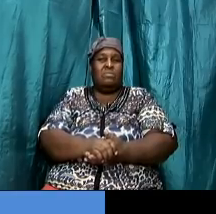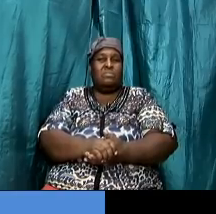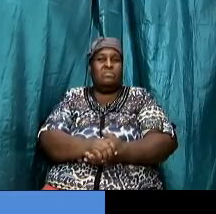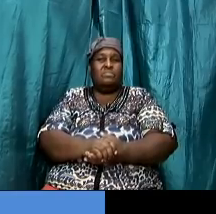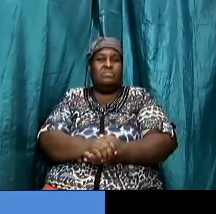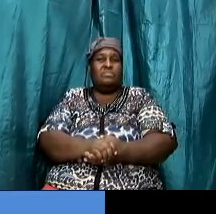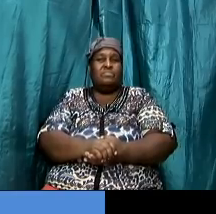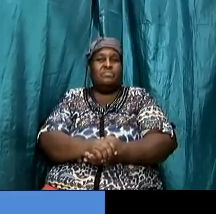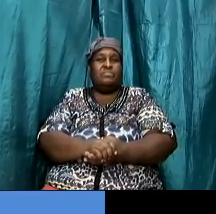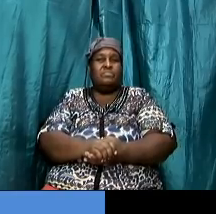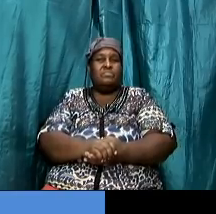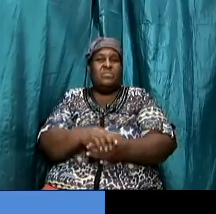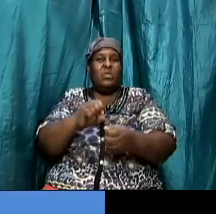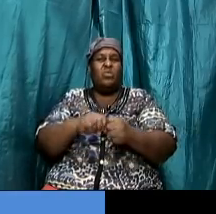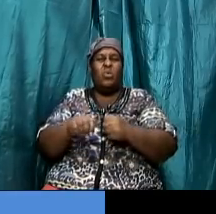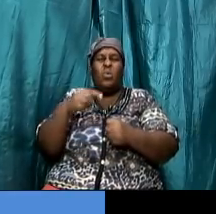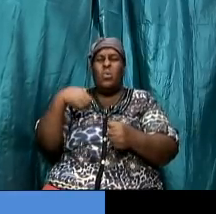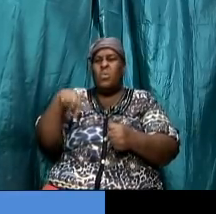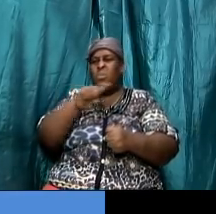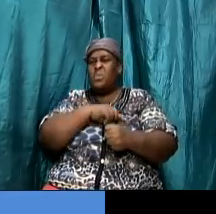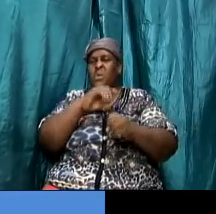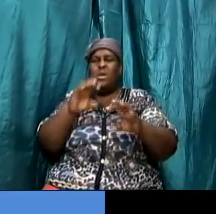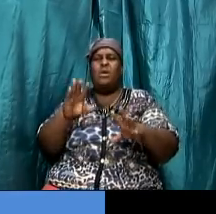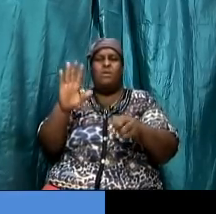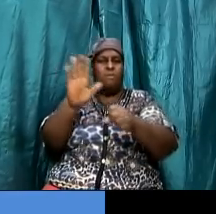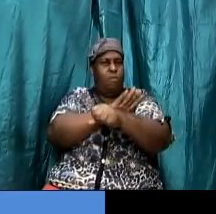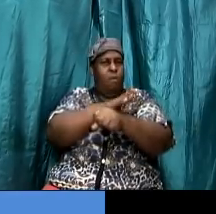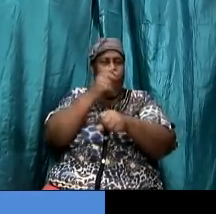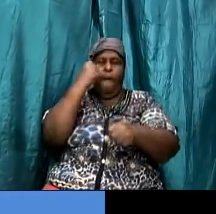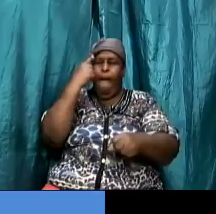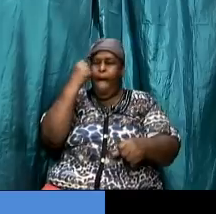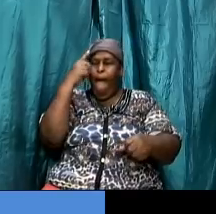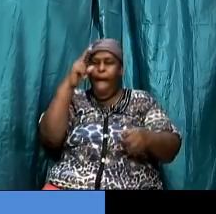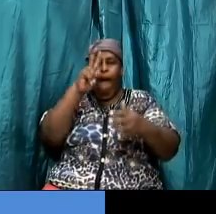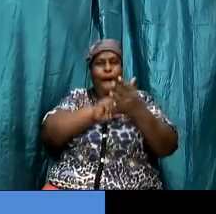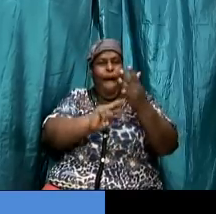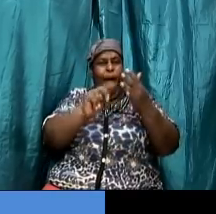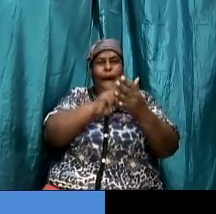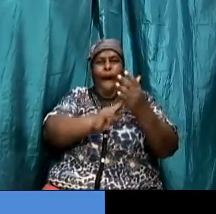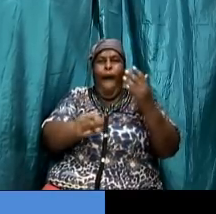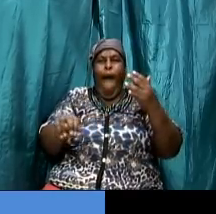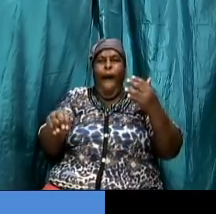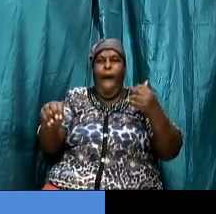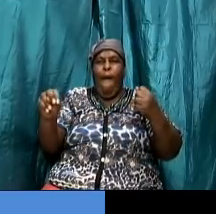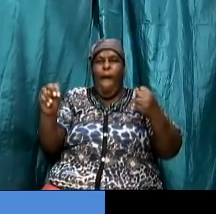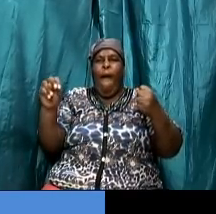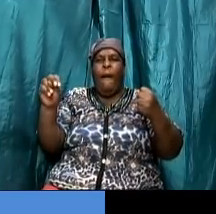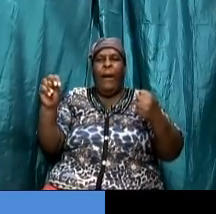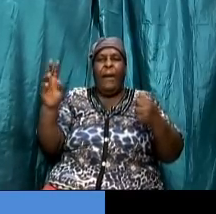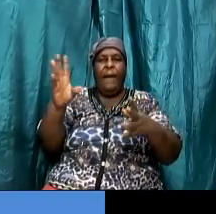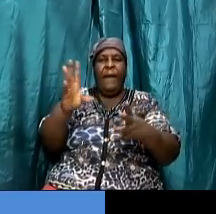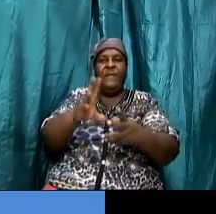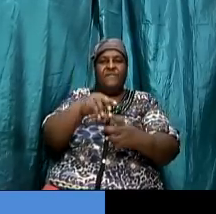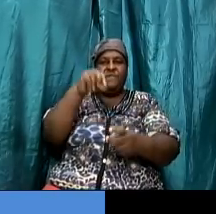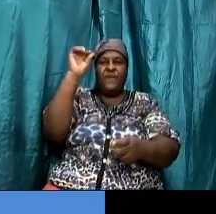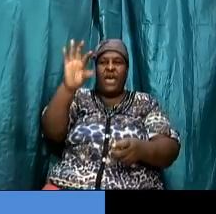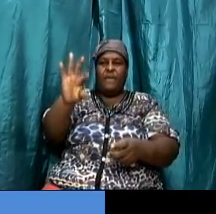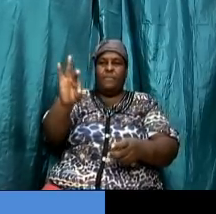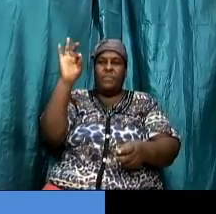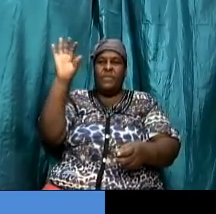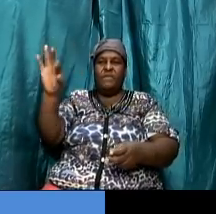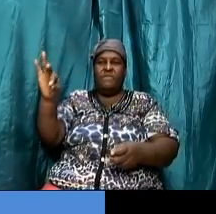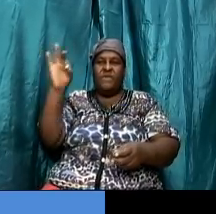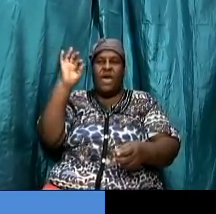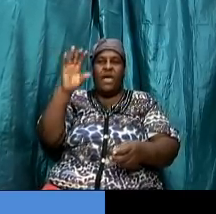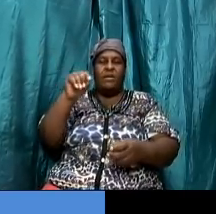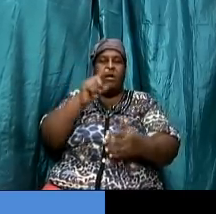so that we can fully understand the verse and then we can exegete exegete means we're pulling out the intended meaning out of what